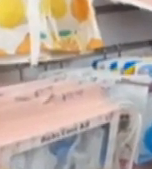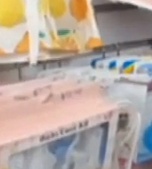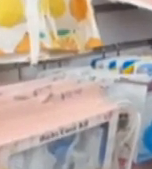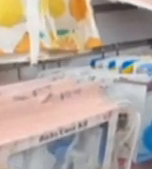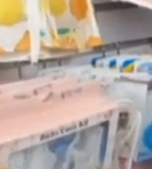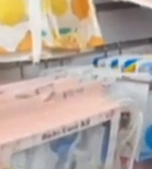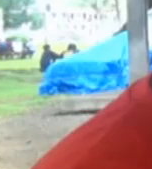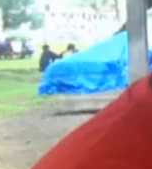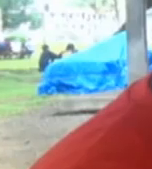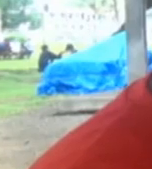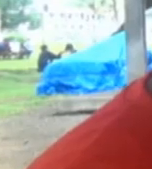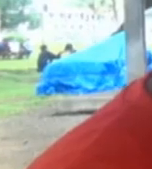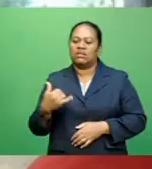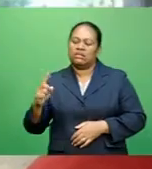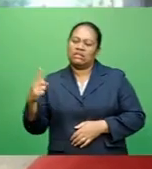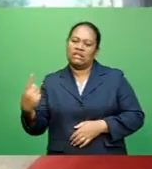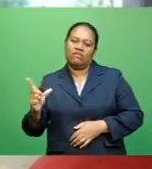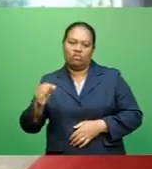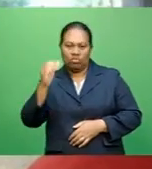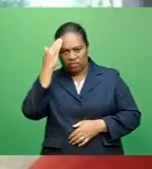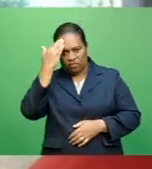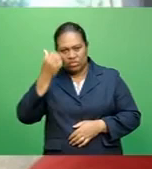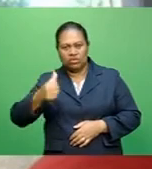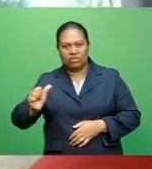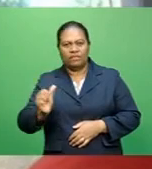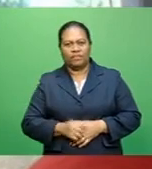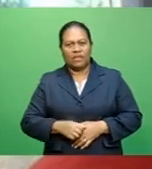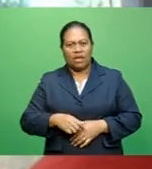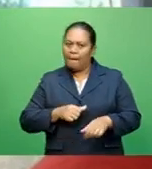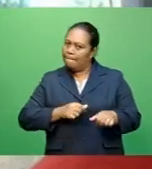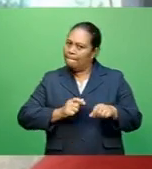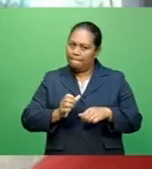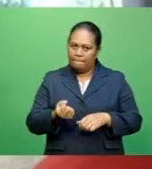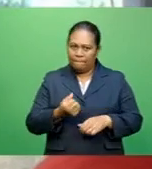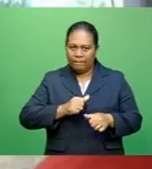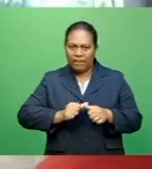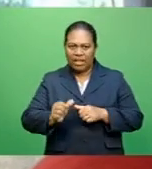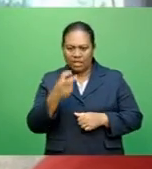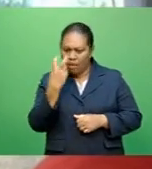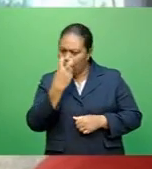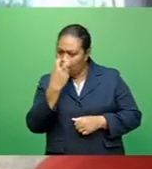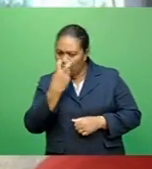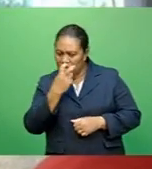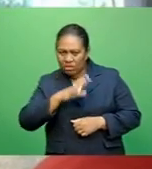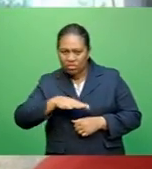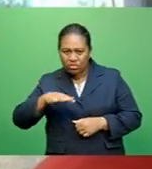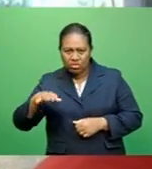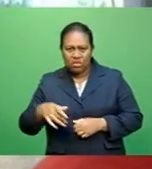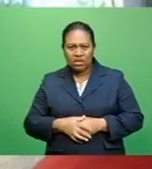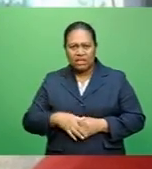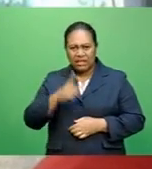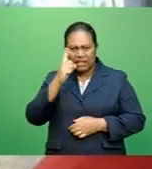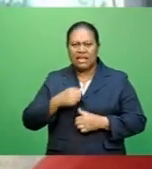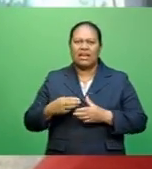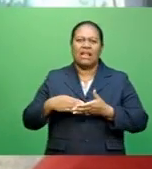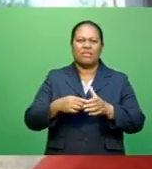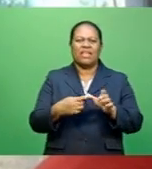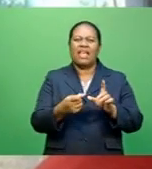them on the phone. I think parents can better monitor their children by having these certain apps that can help